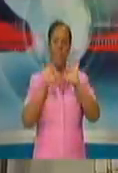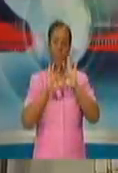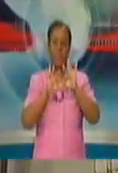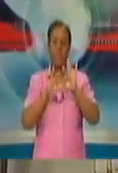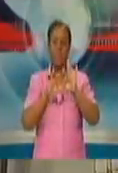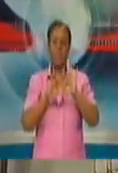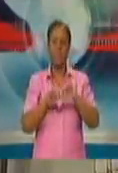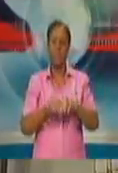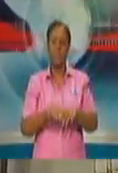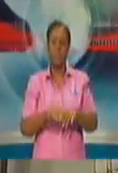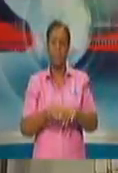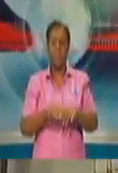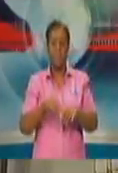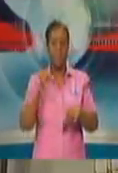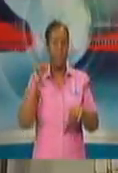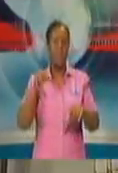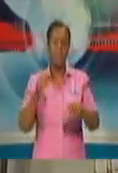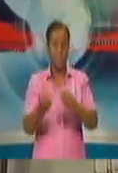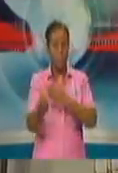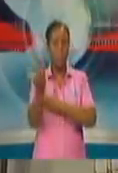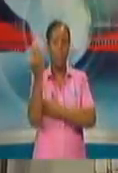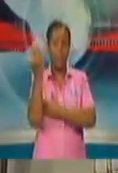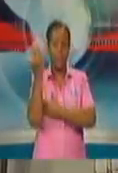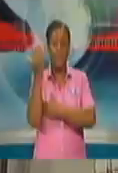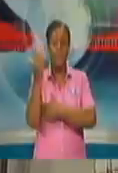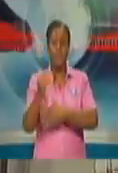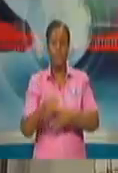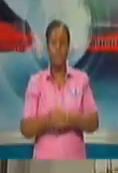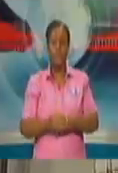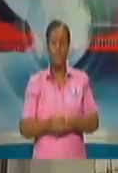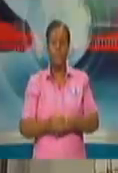we enter another critical phase.